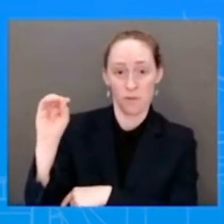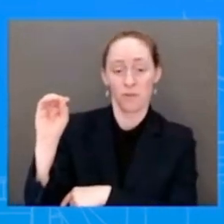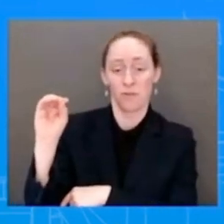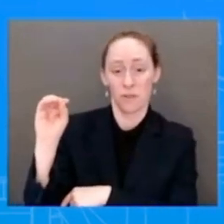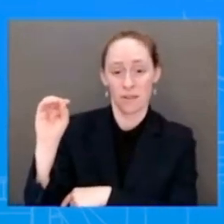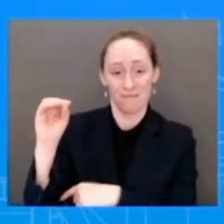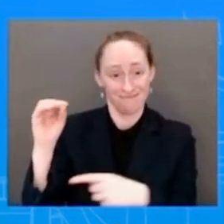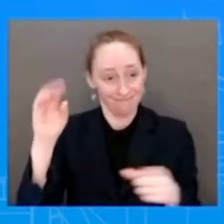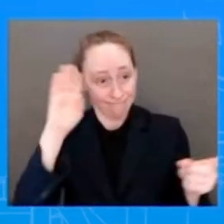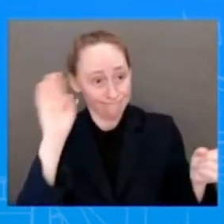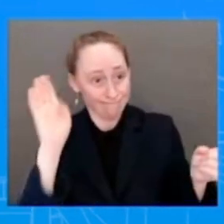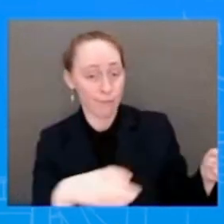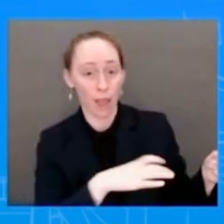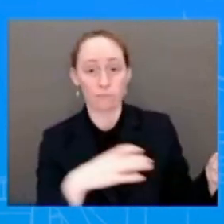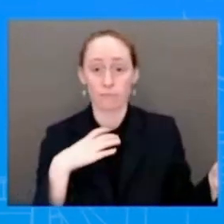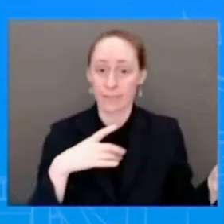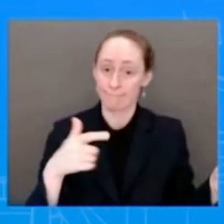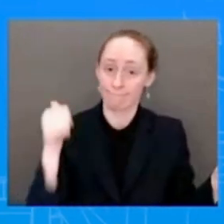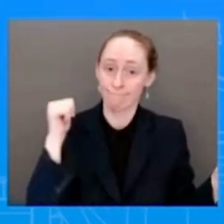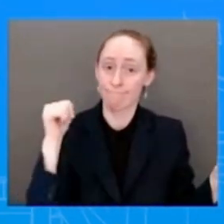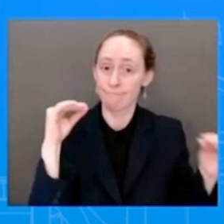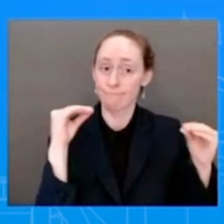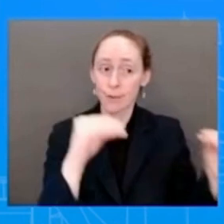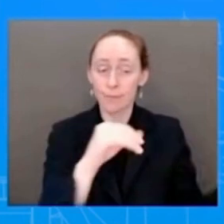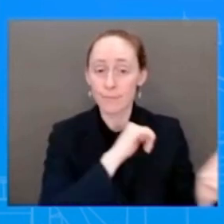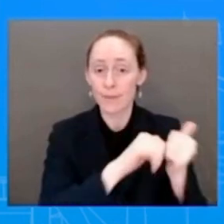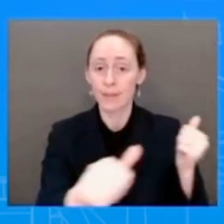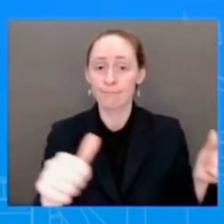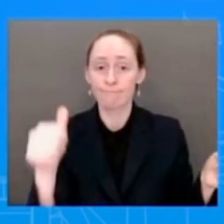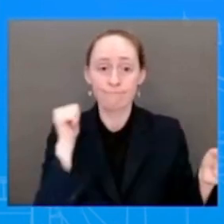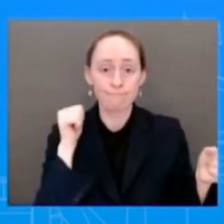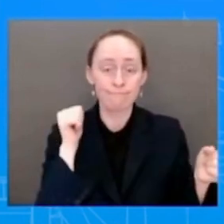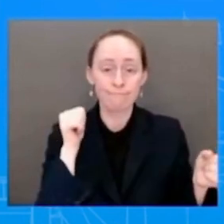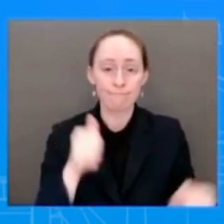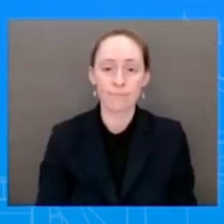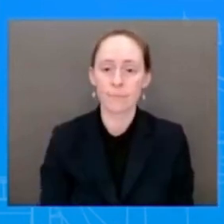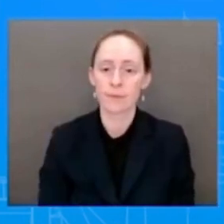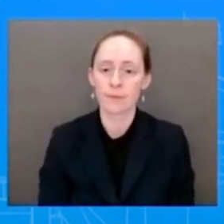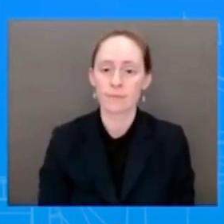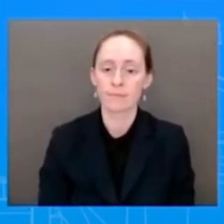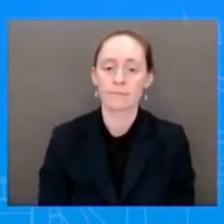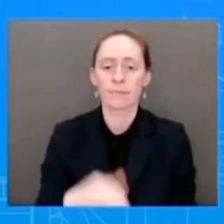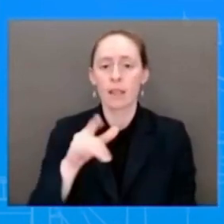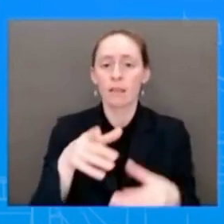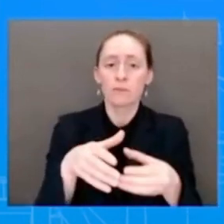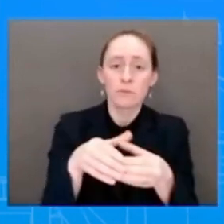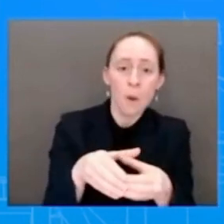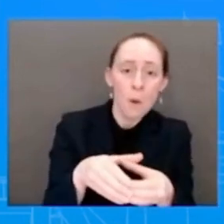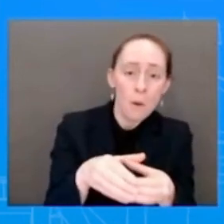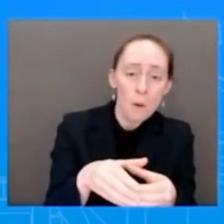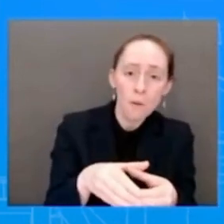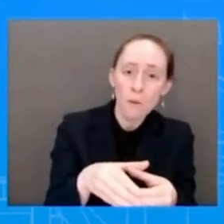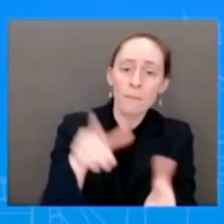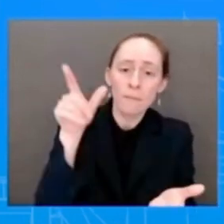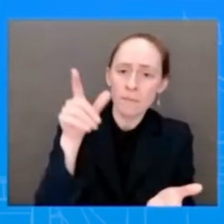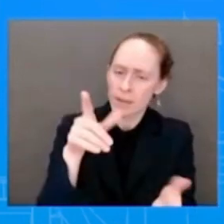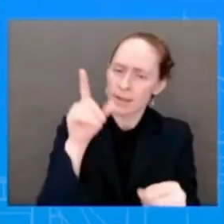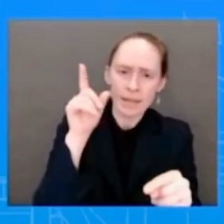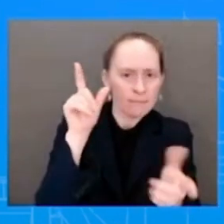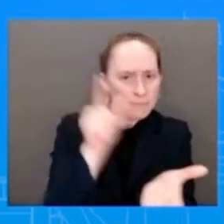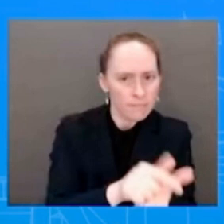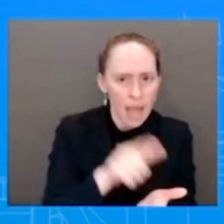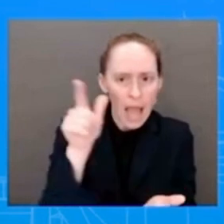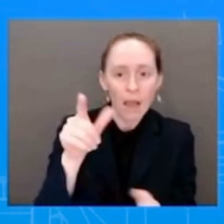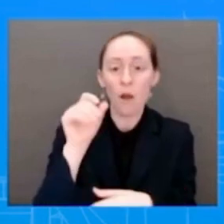Reforms like banning chokeholds, significantly restricting no-knock warrants, and requiring the use of body cams at the federal